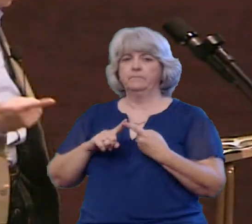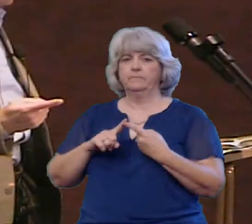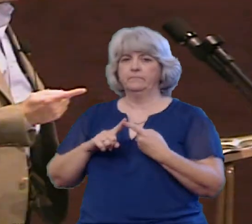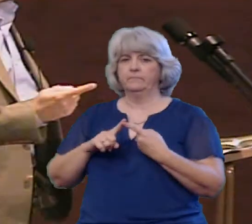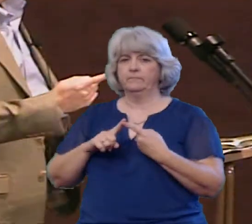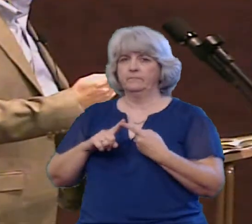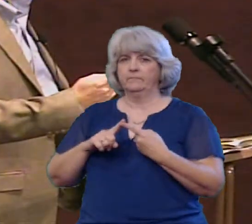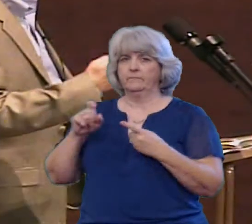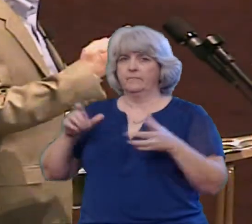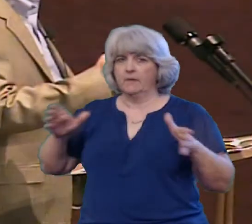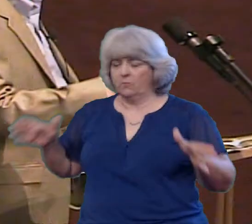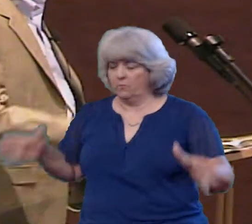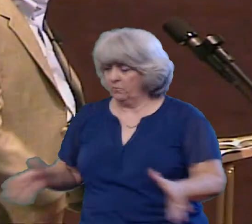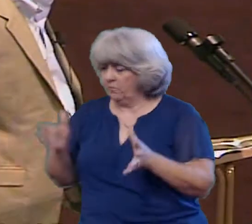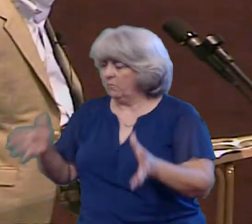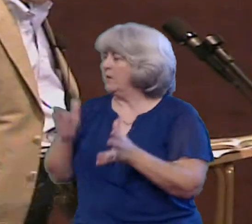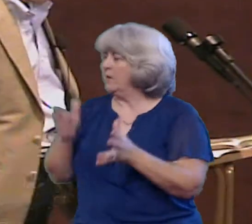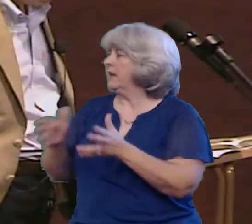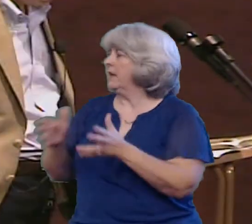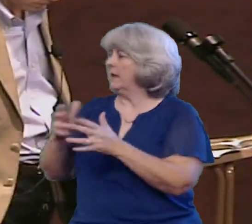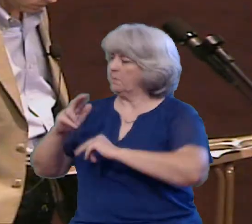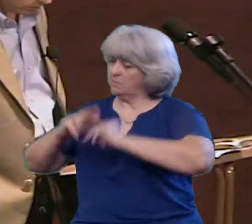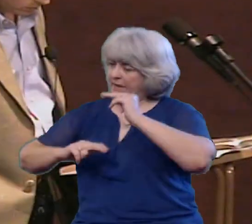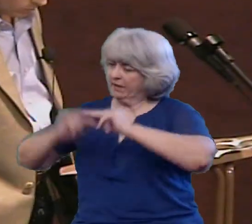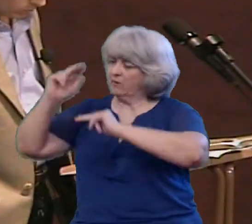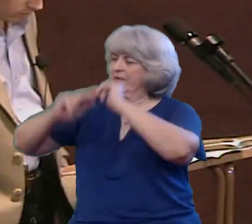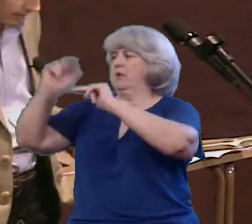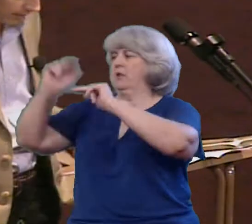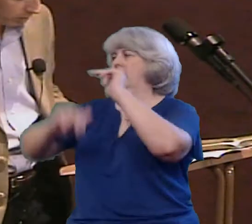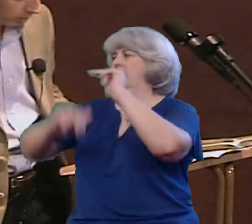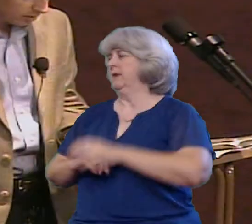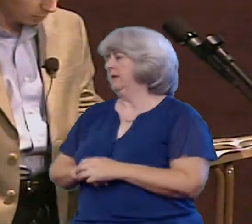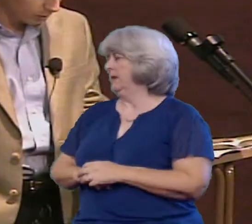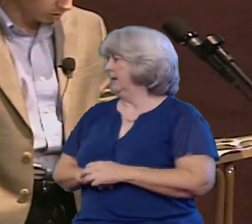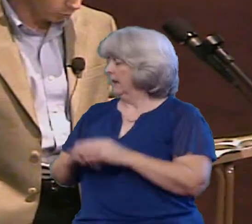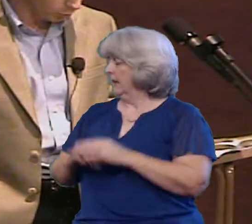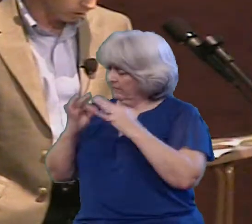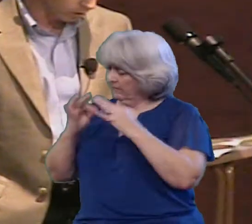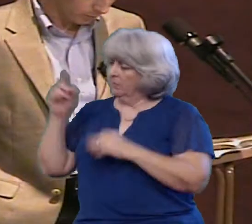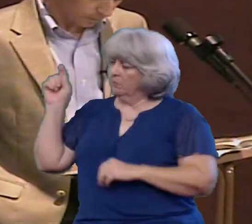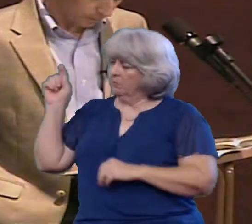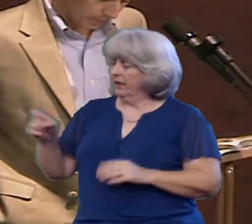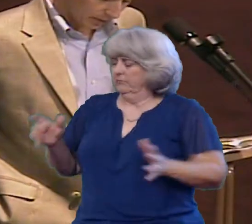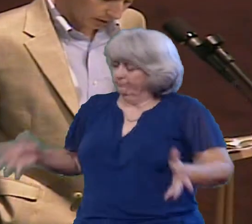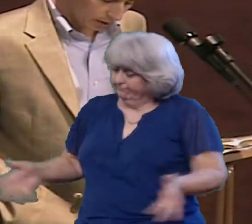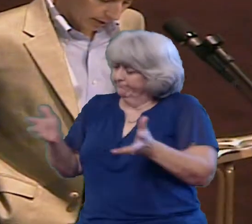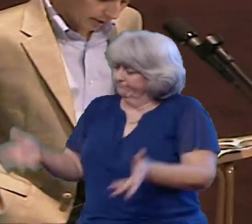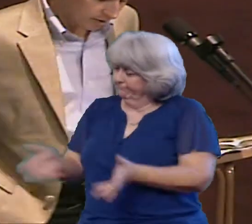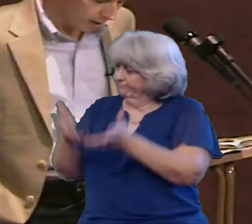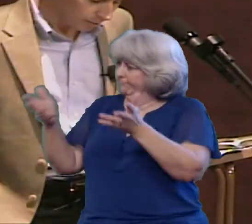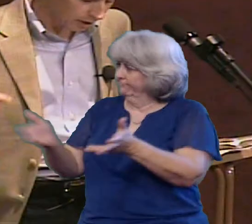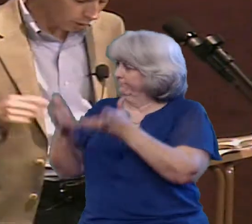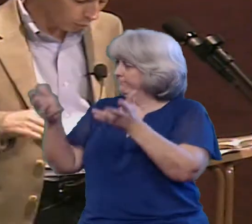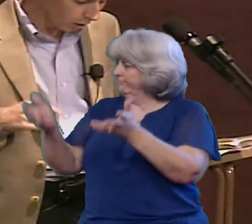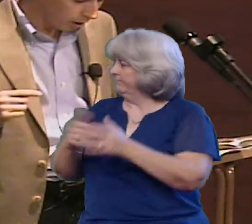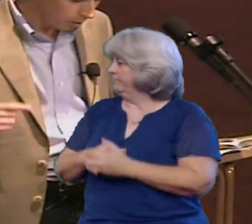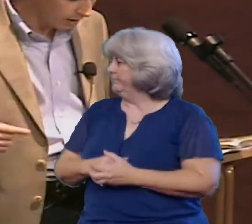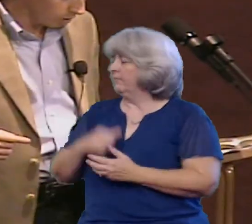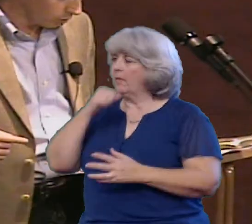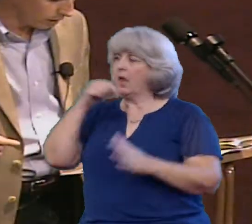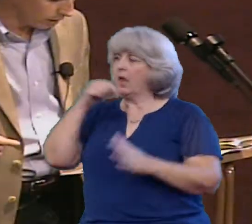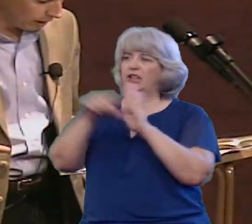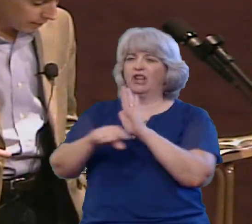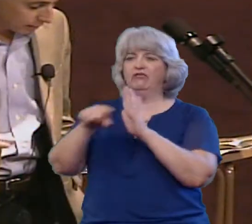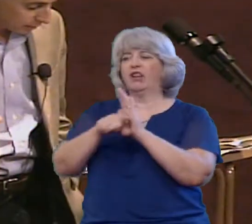need to encourage and build up one another See, families need to build up one another Instead of tearing one another